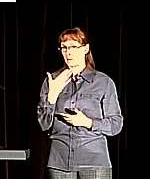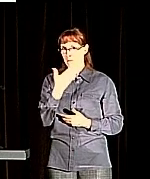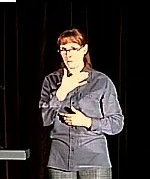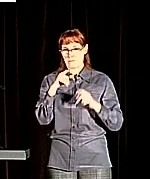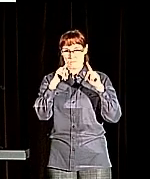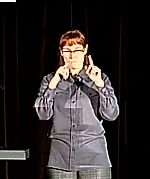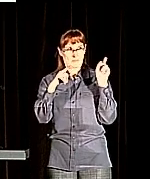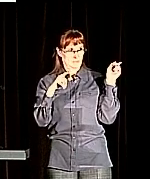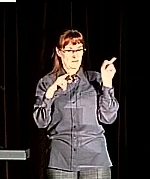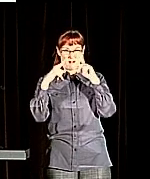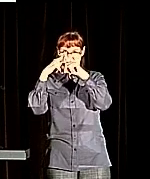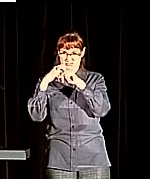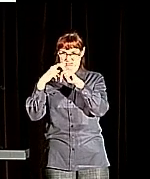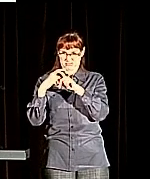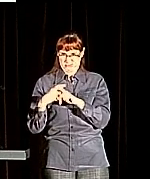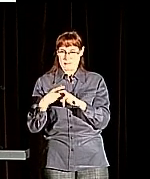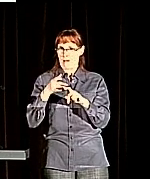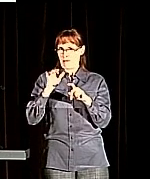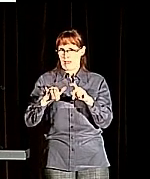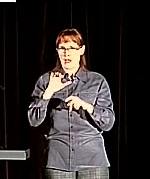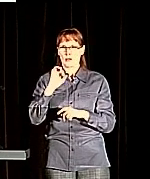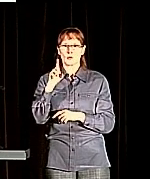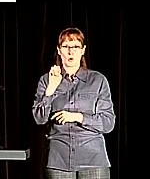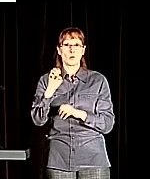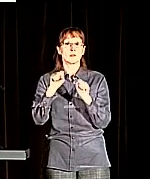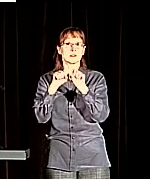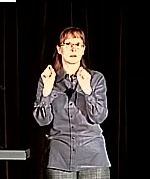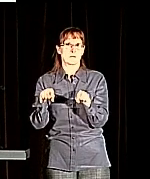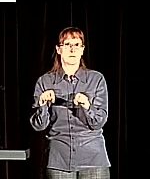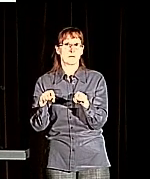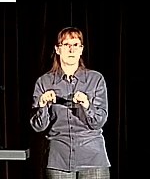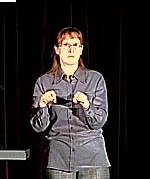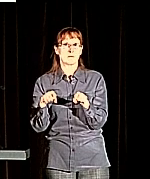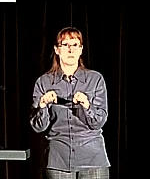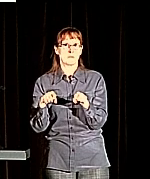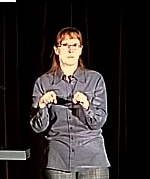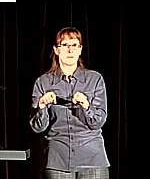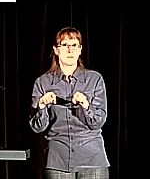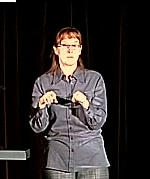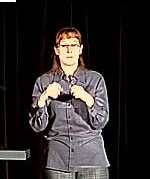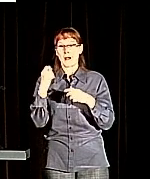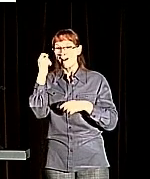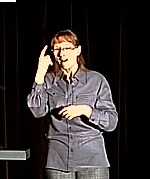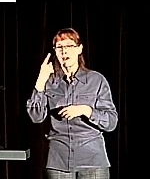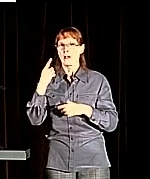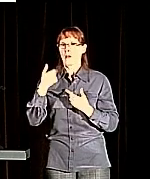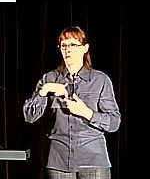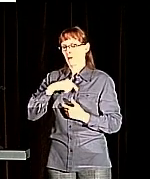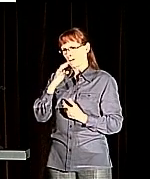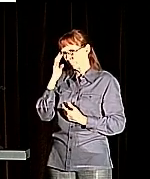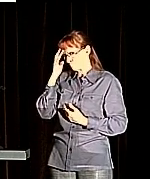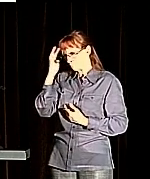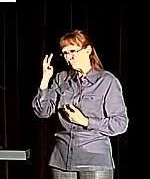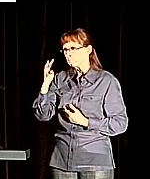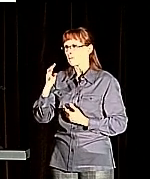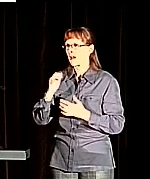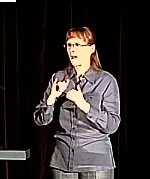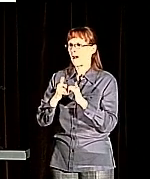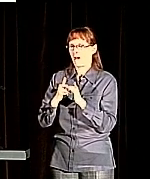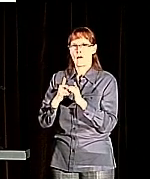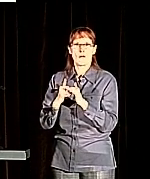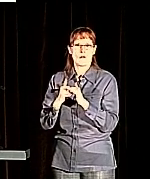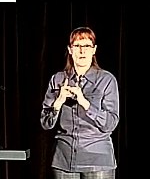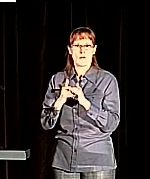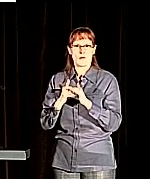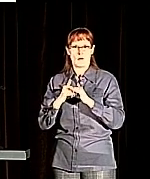As ASL has no written system, we had to find ways that stakeholders could easily,